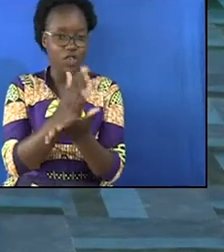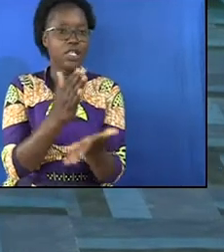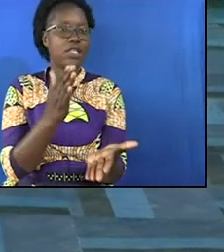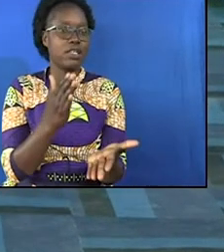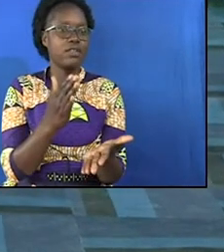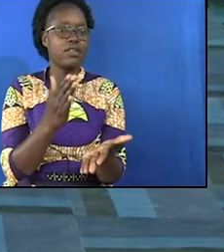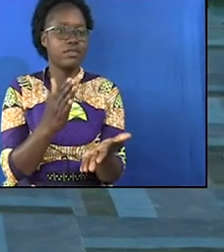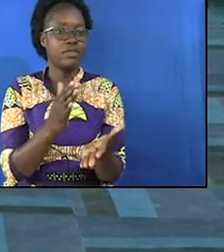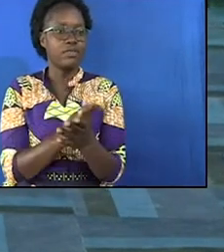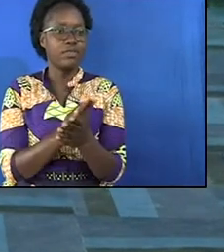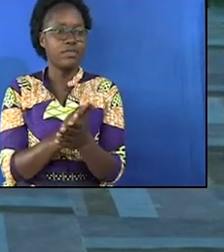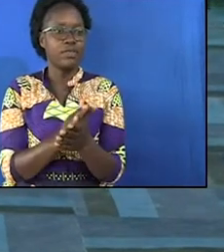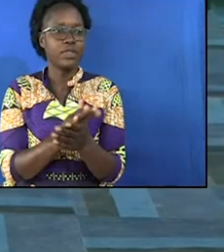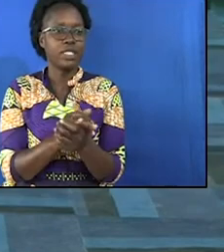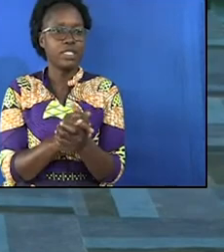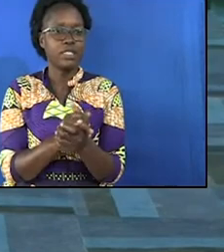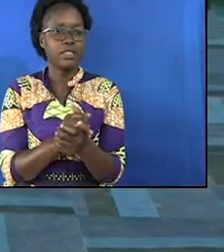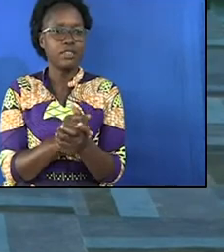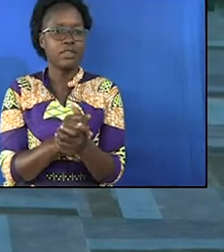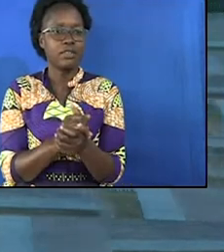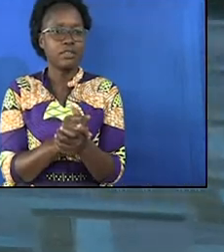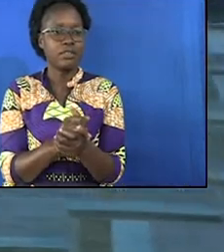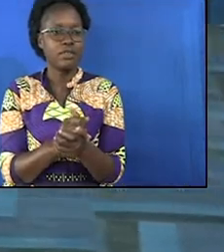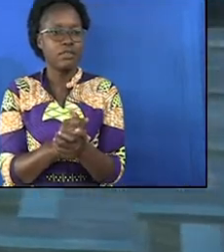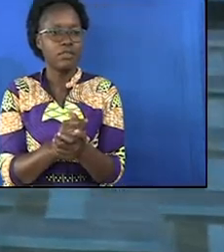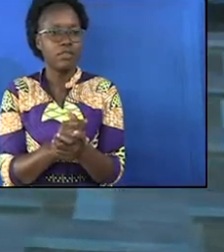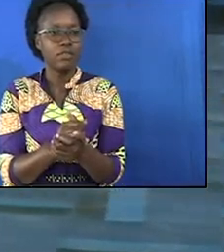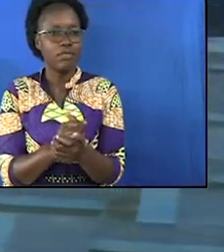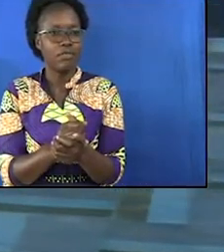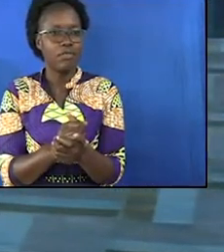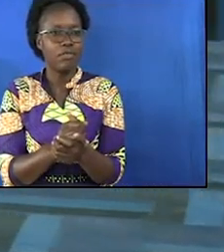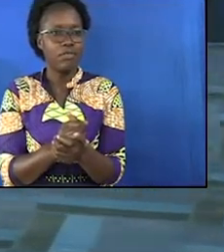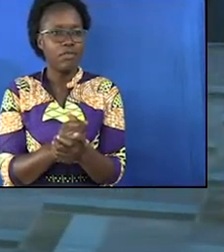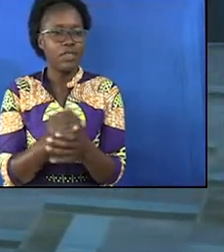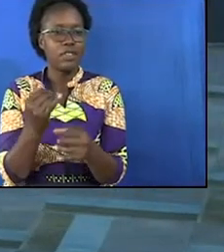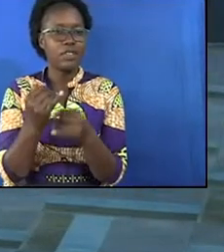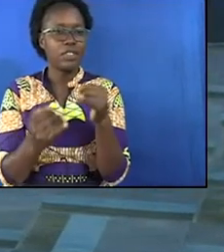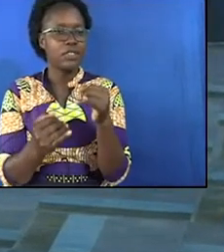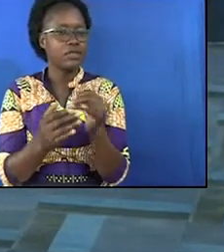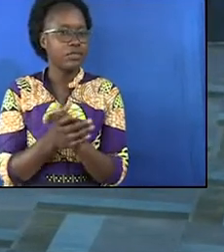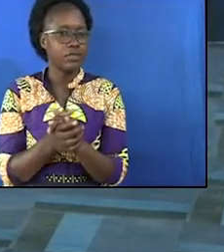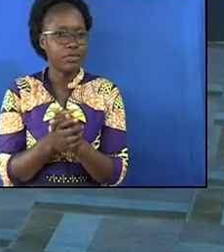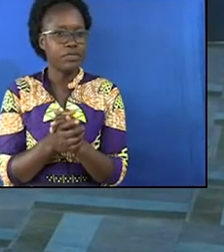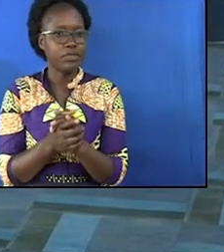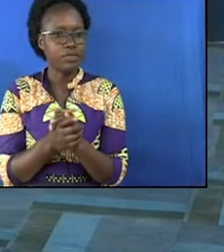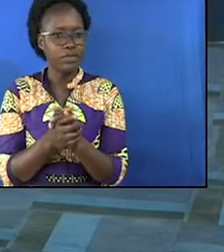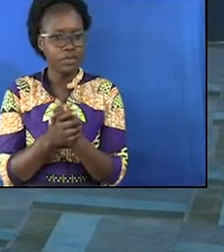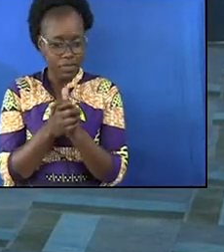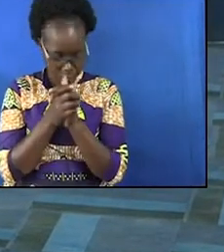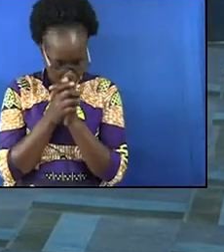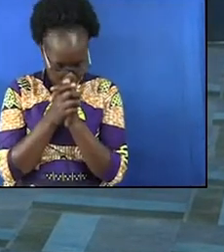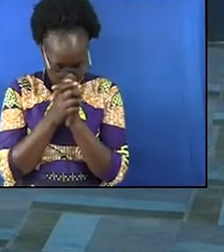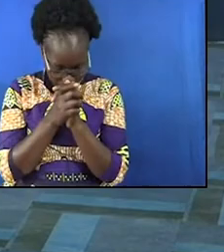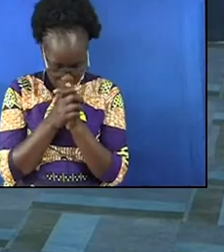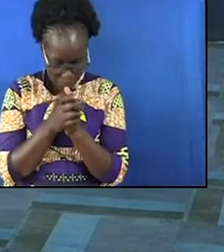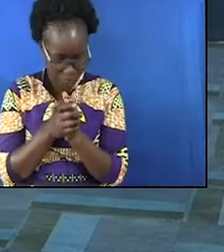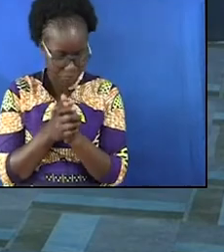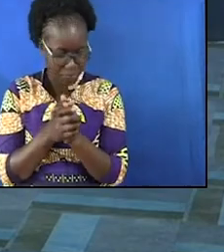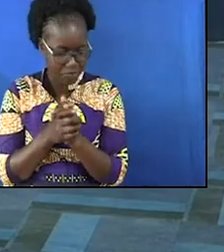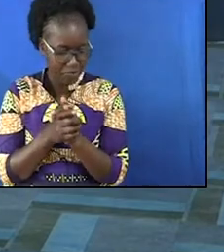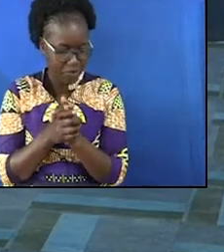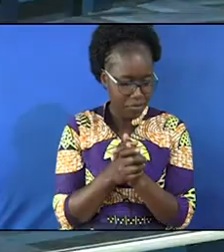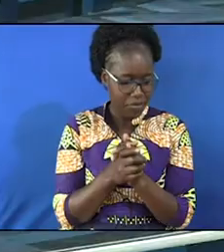say amen my friend the last one the last one